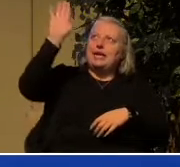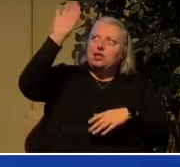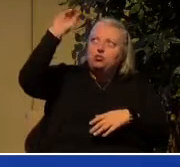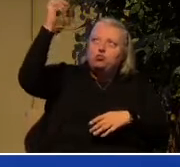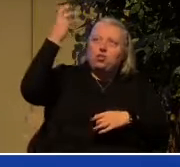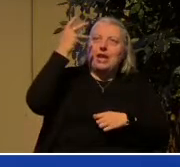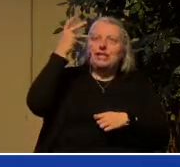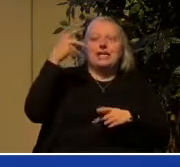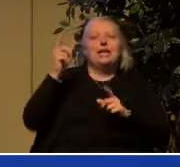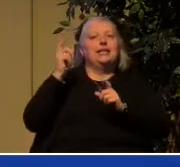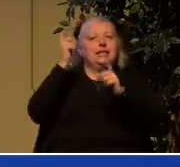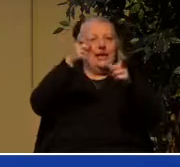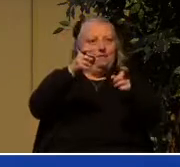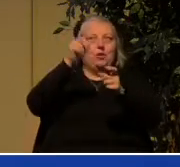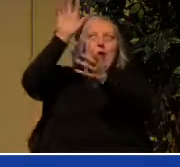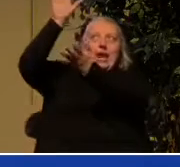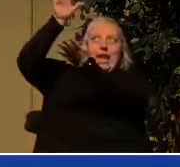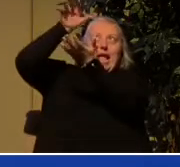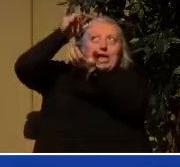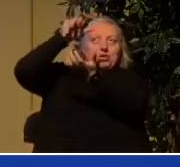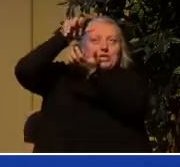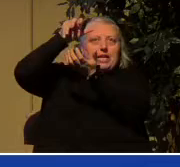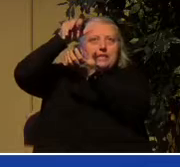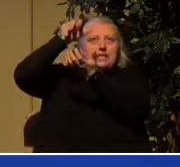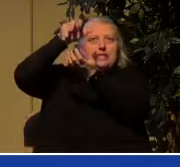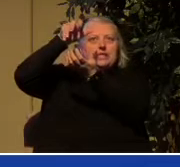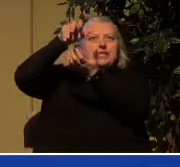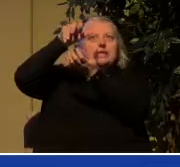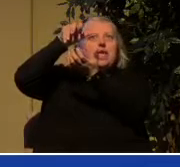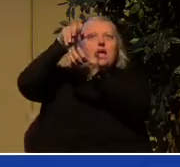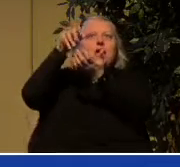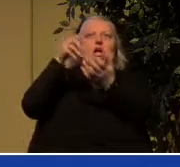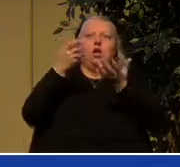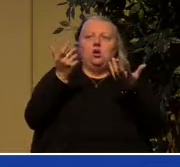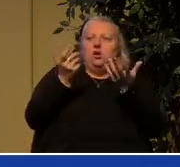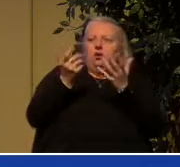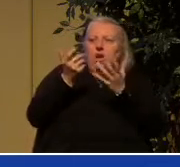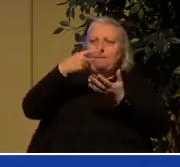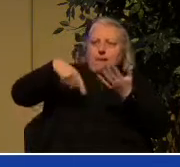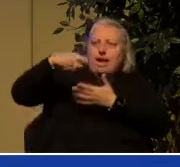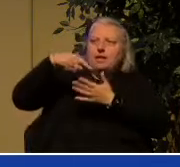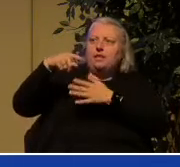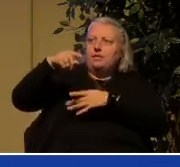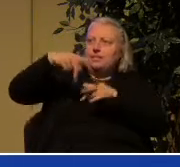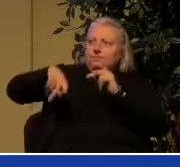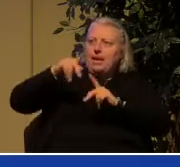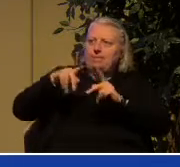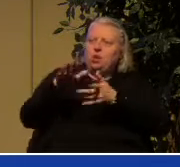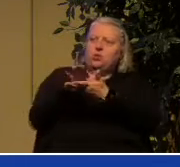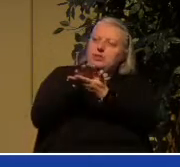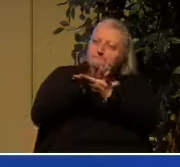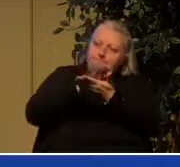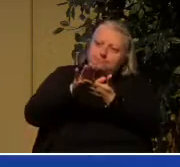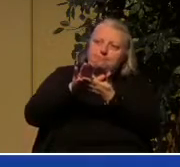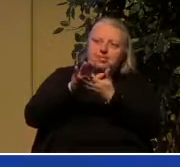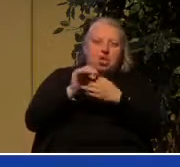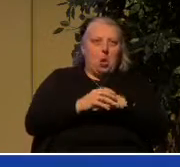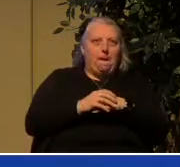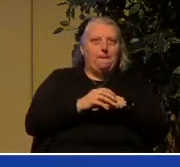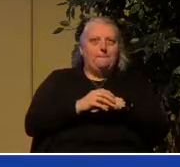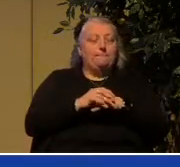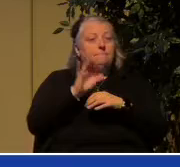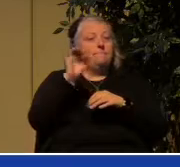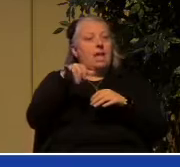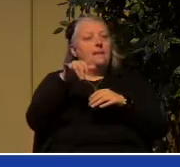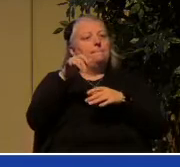you an inheritance among all those who are sanctified. To be sanctified is to